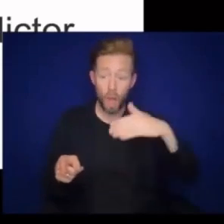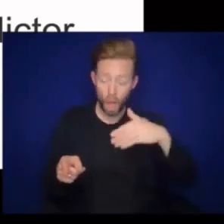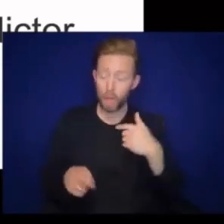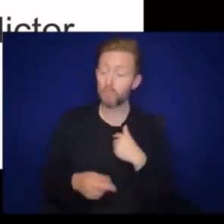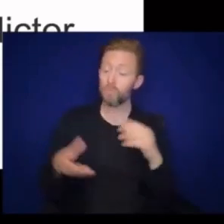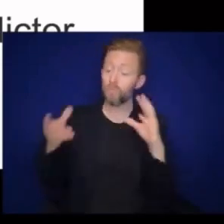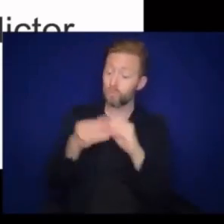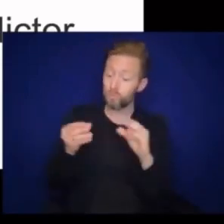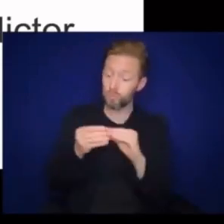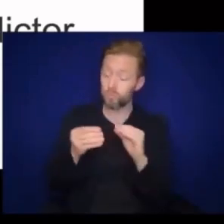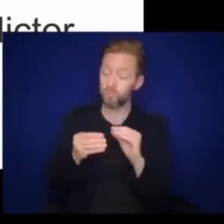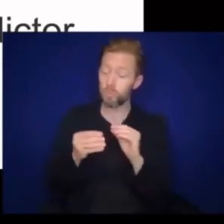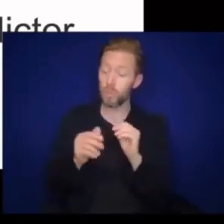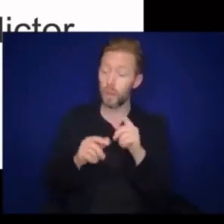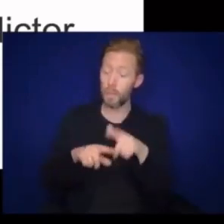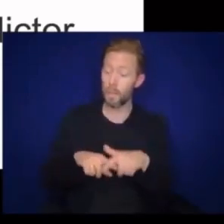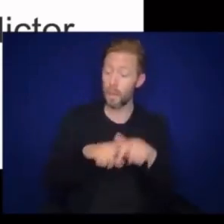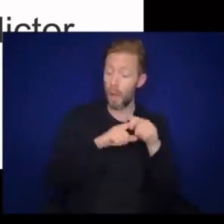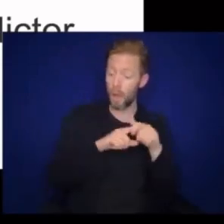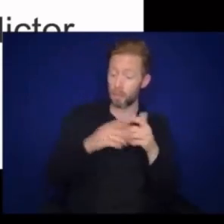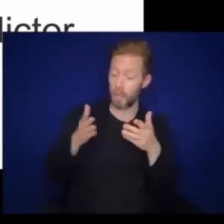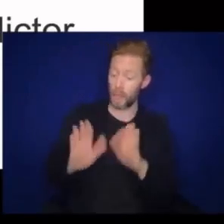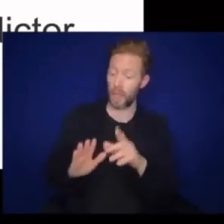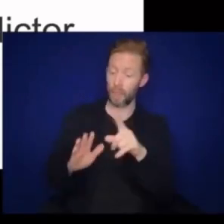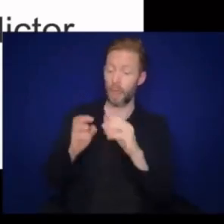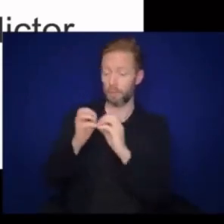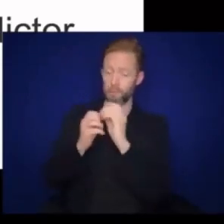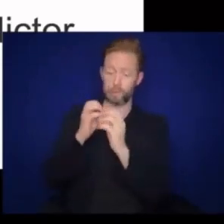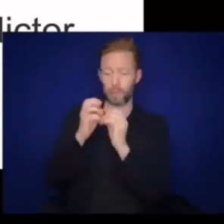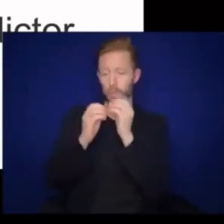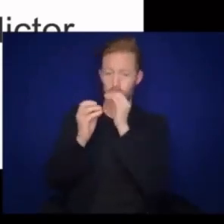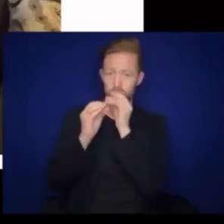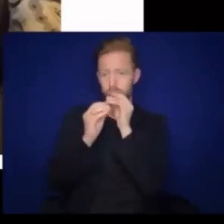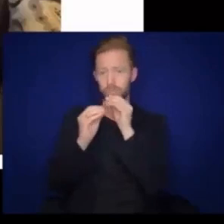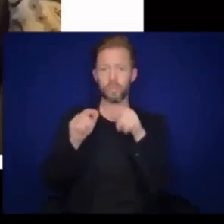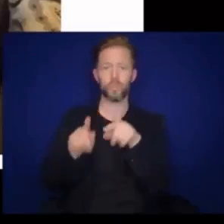pause and allow them to babble during the conversation.